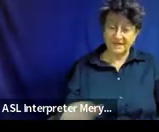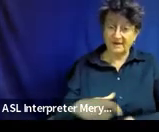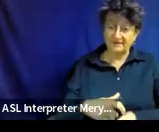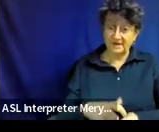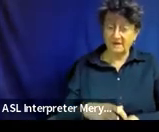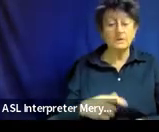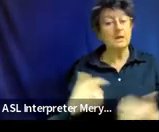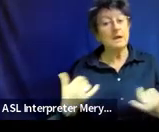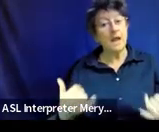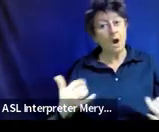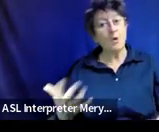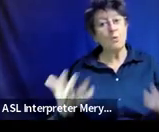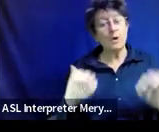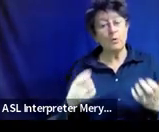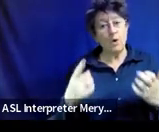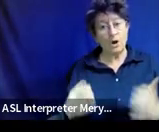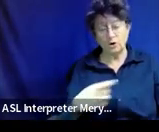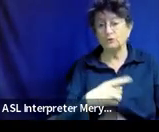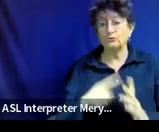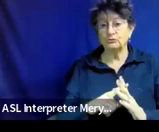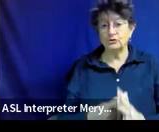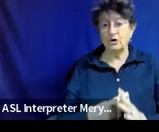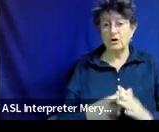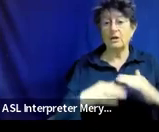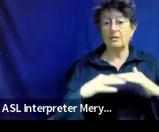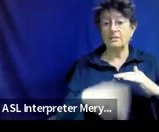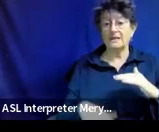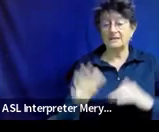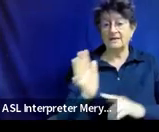five minutes in 80% of opportunities.